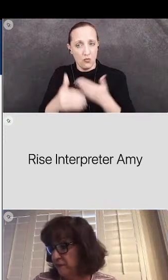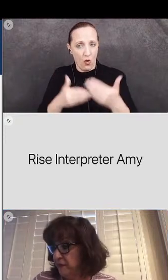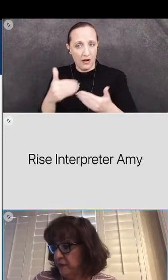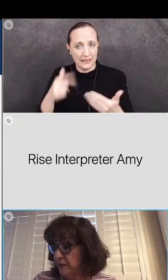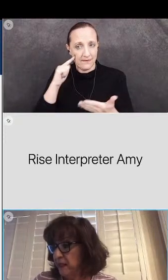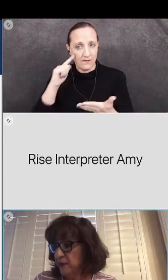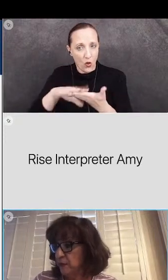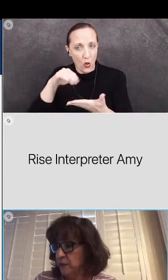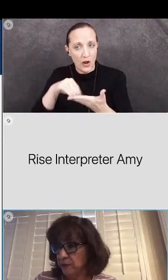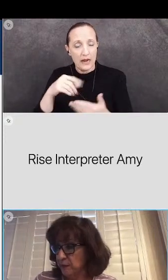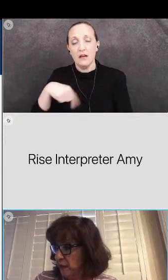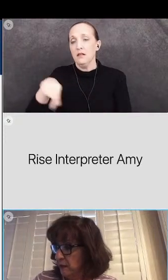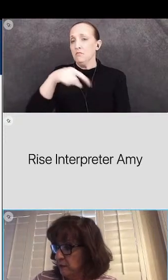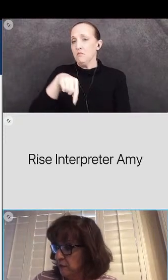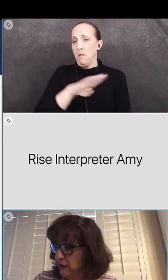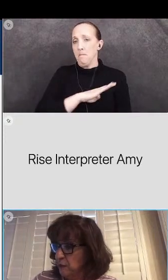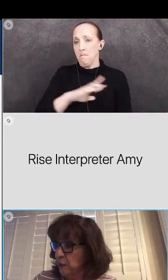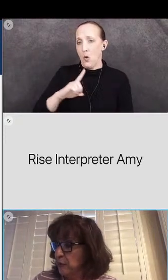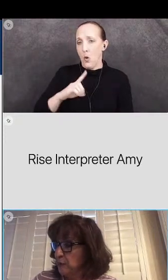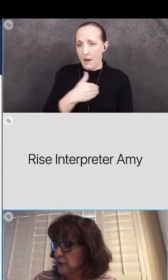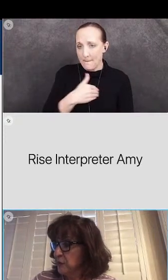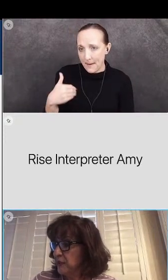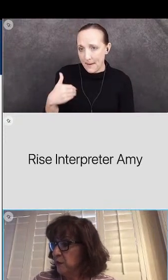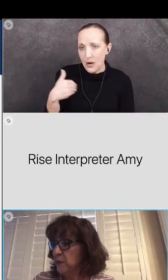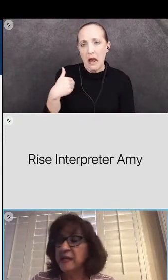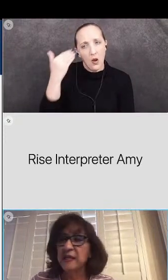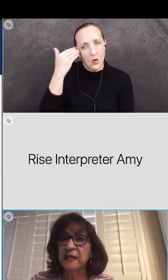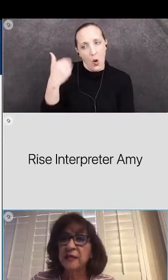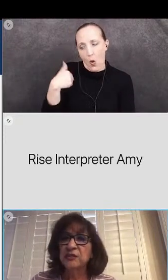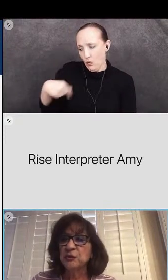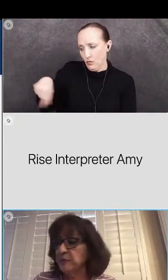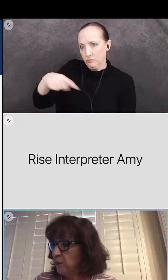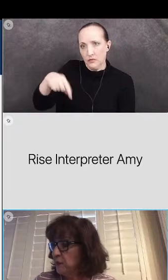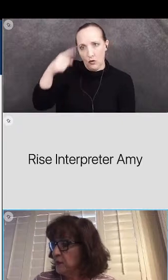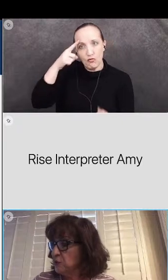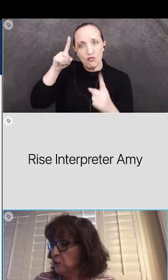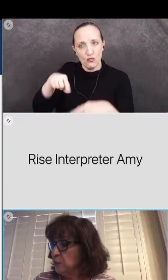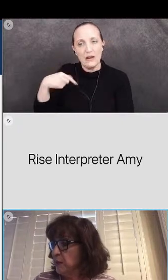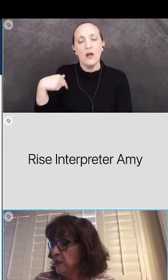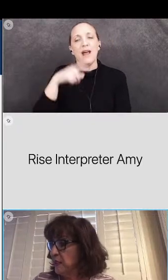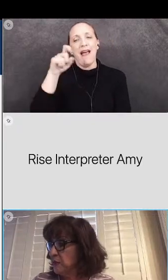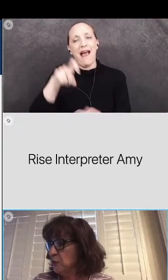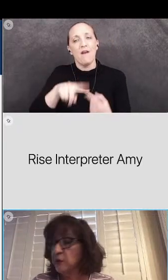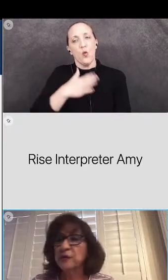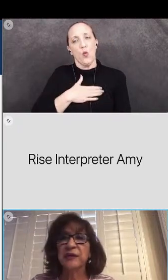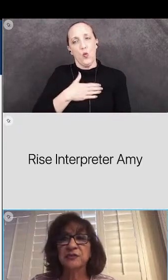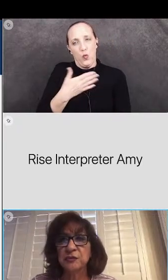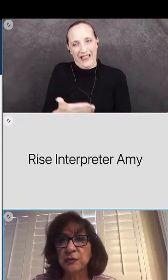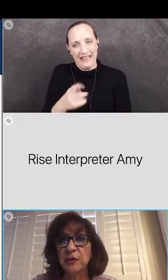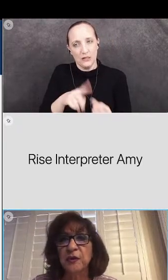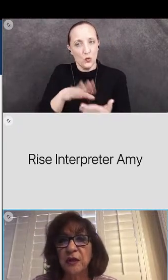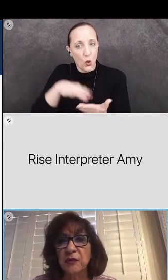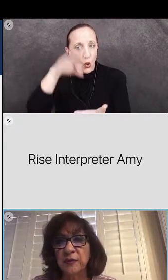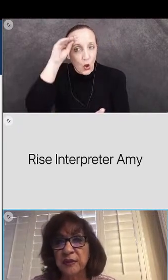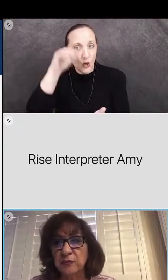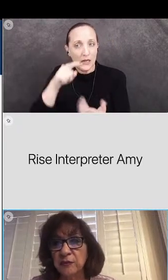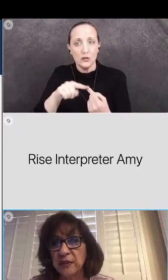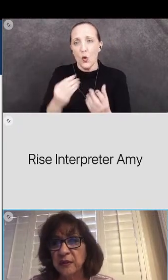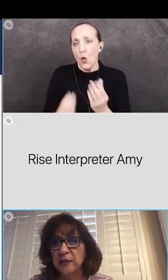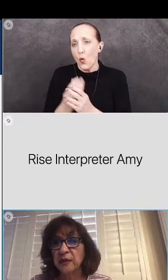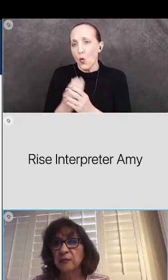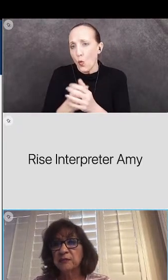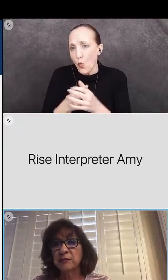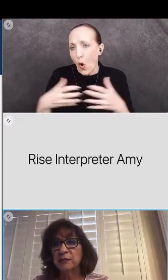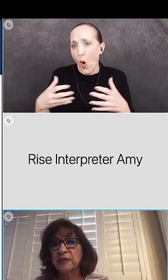feel and I know my fellow board members agree that we need to be willing to be to learn and to grow along